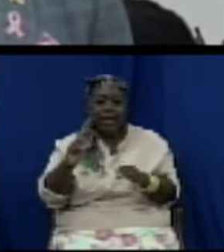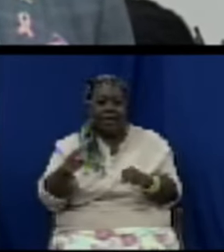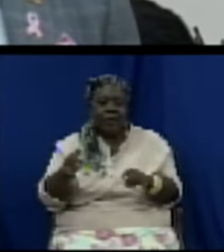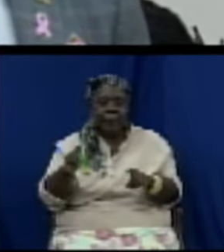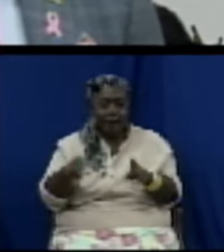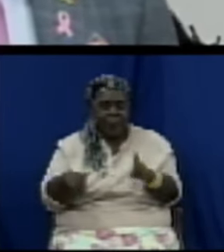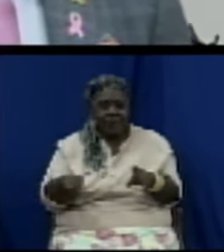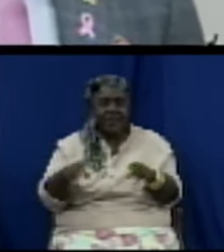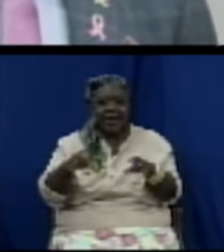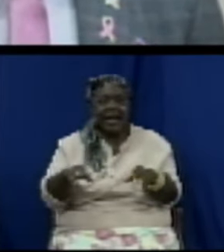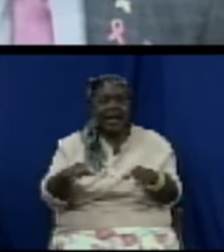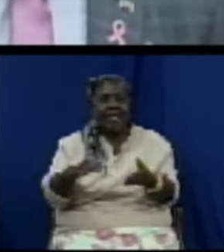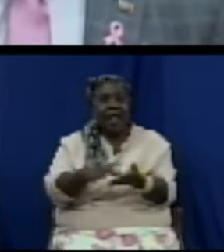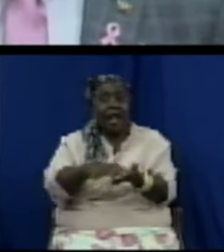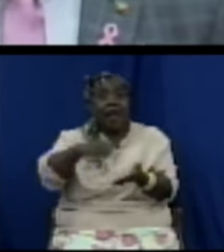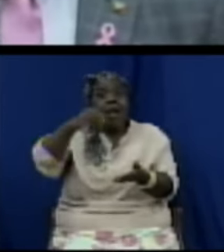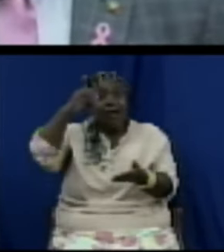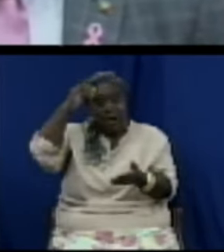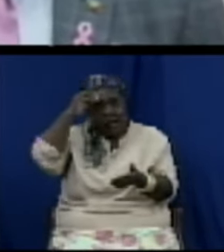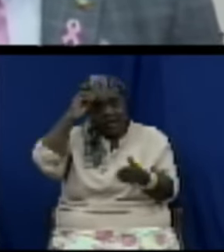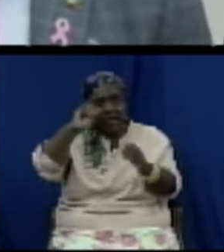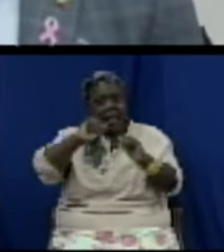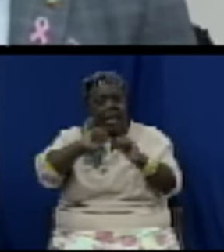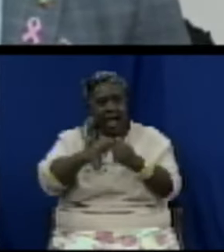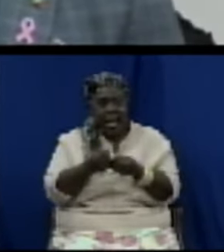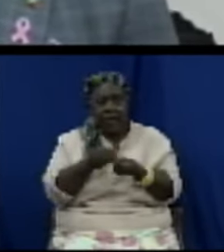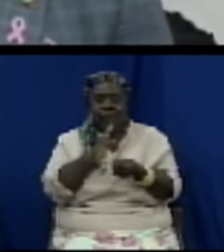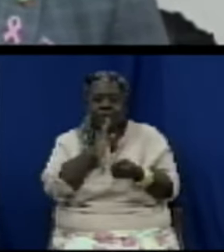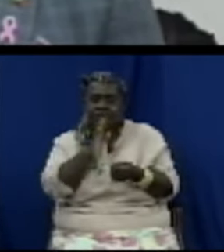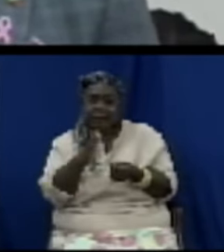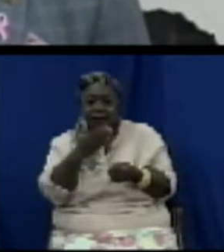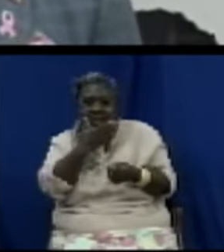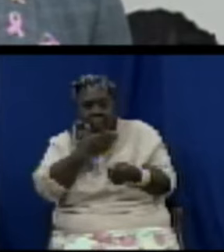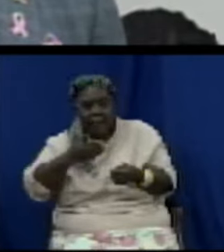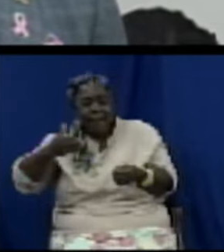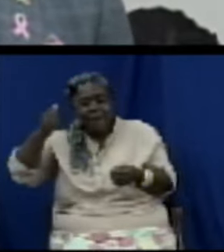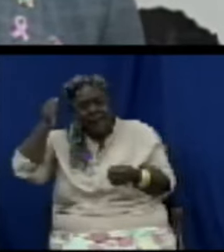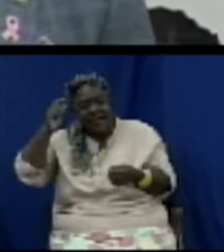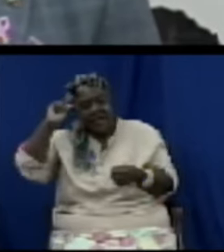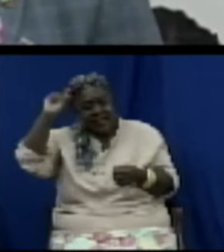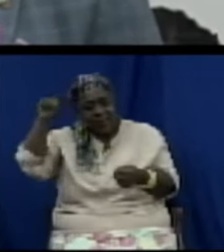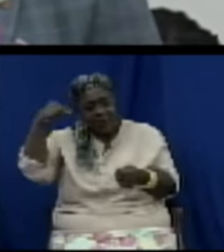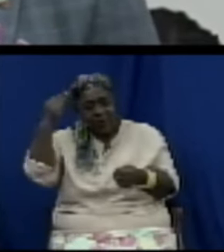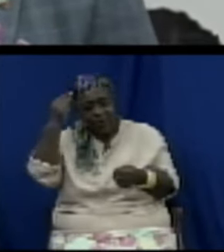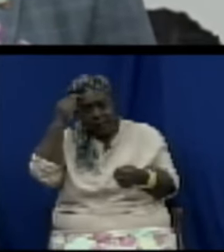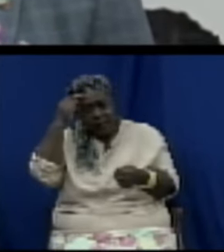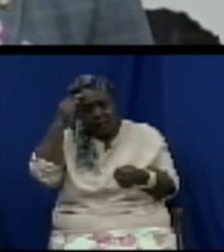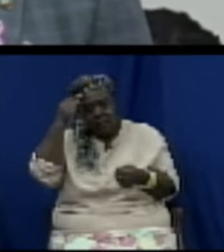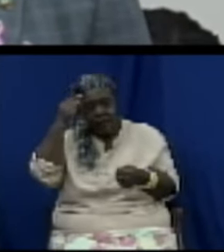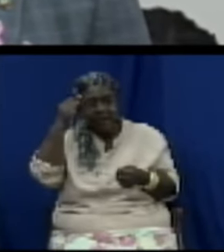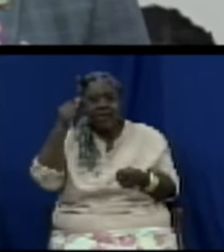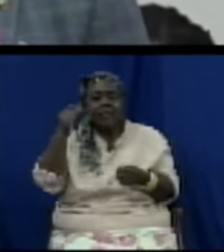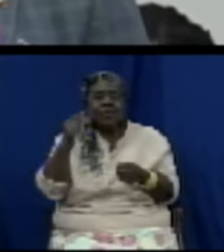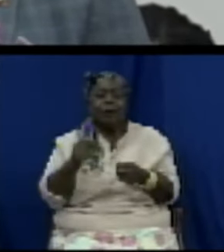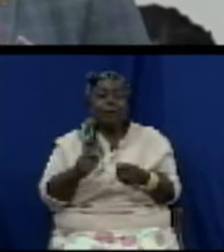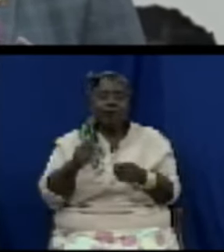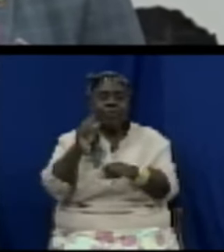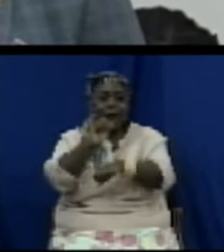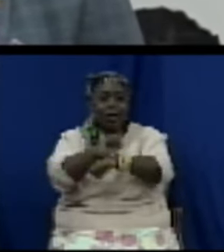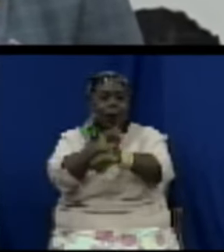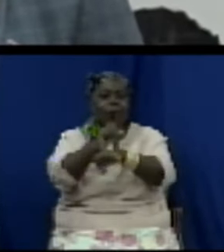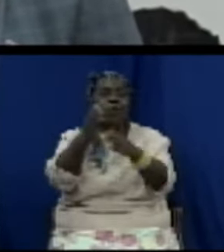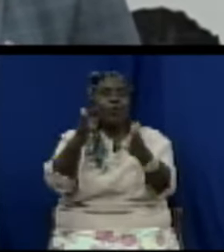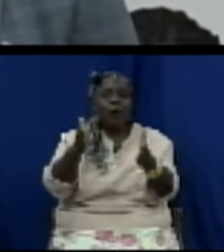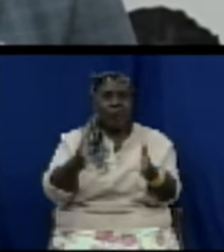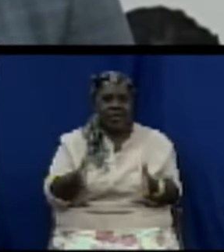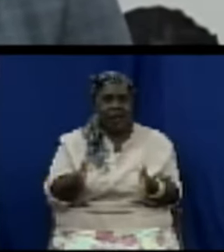we think in better service to the people of St. Kingston Navies who so deserve it. So we are on the